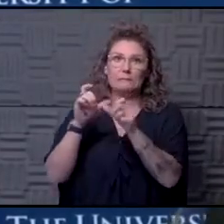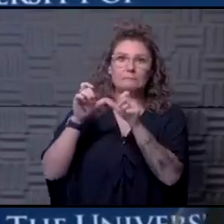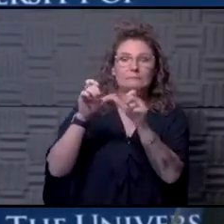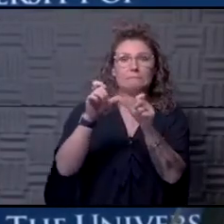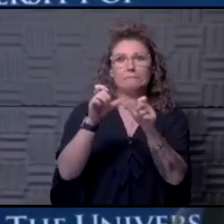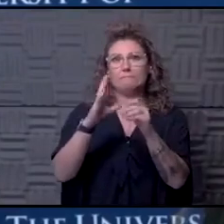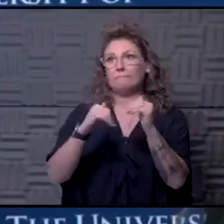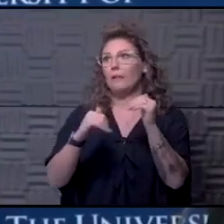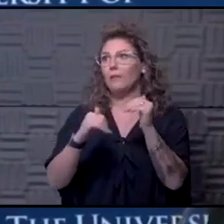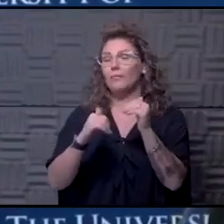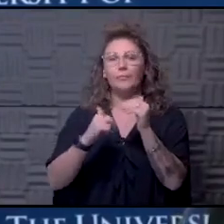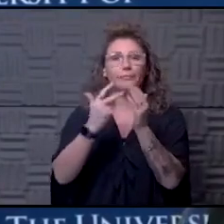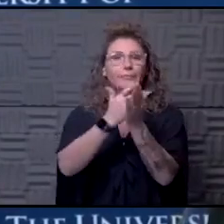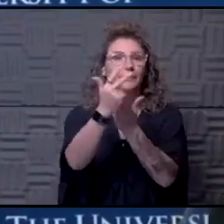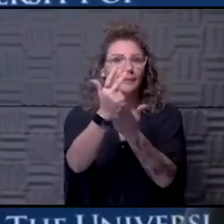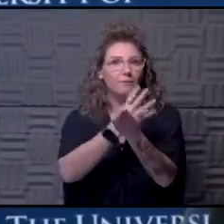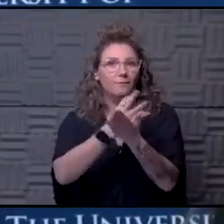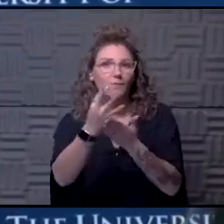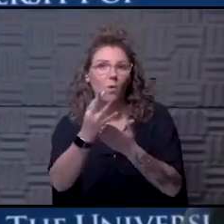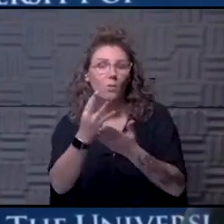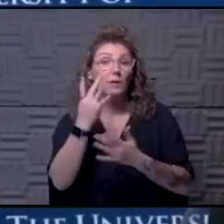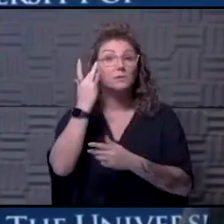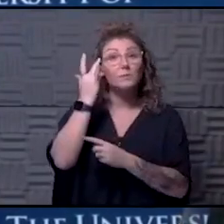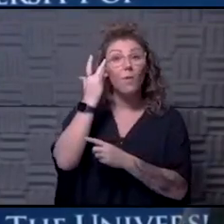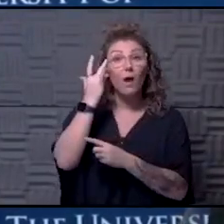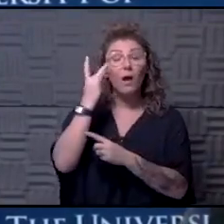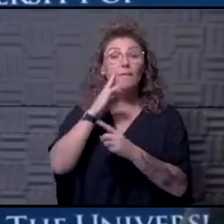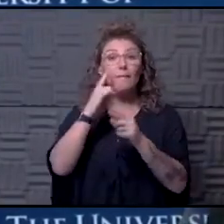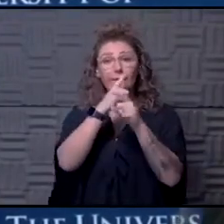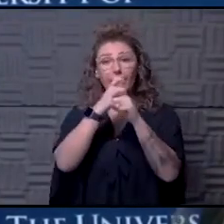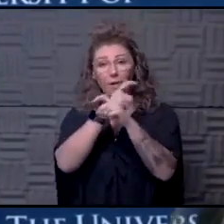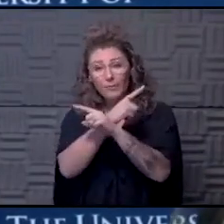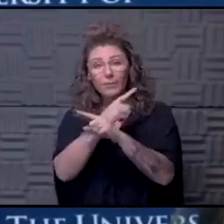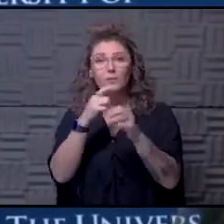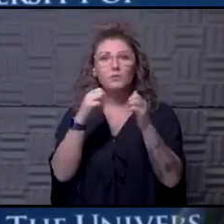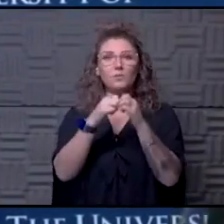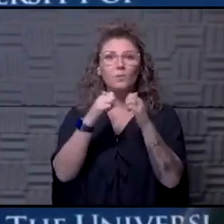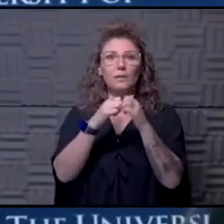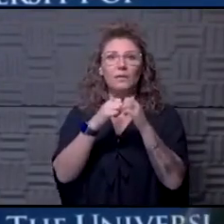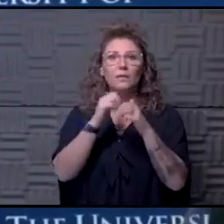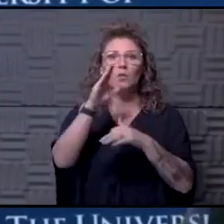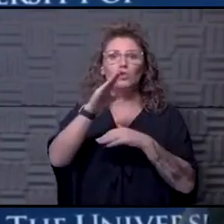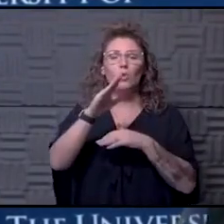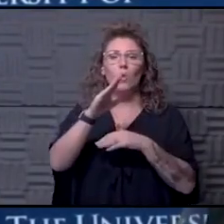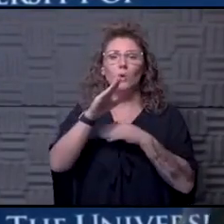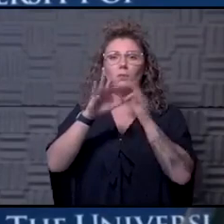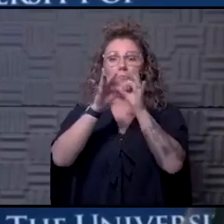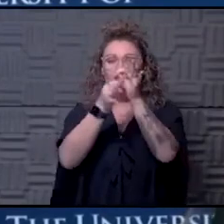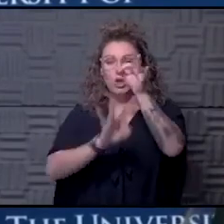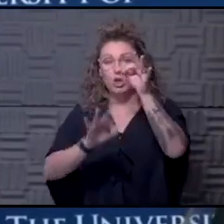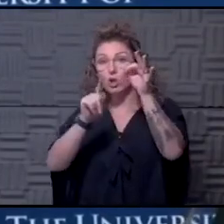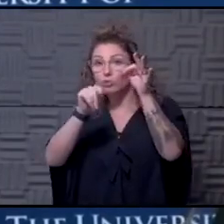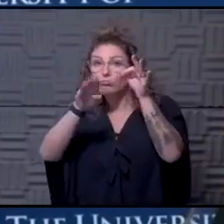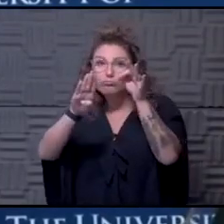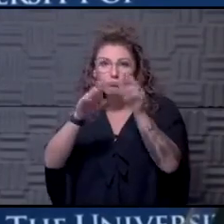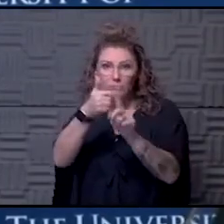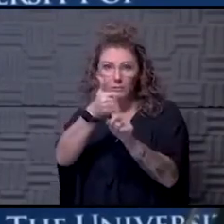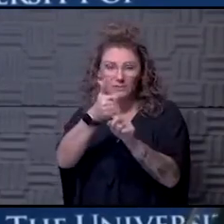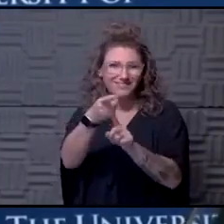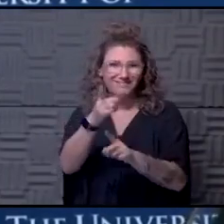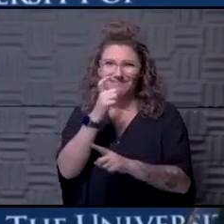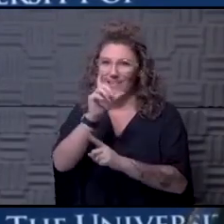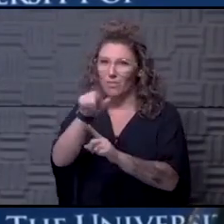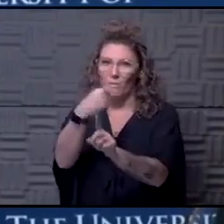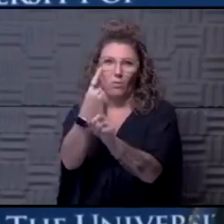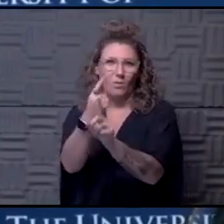three to four weeks because of complications with the airway tube itself. So he is not the only one that